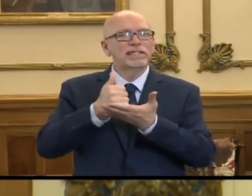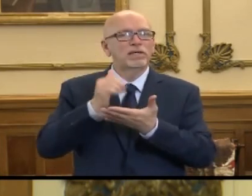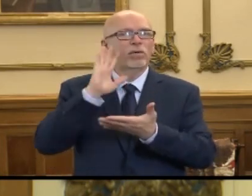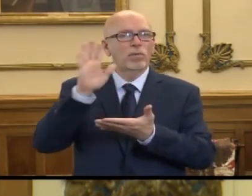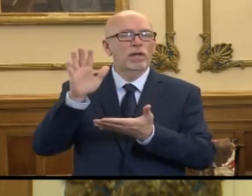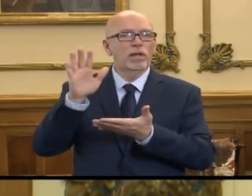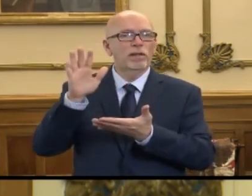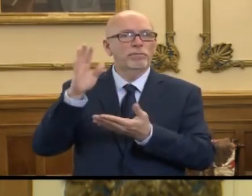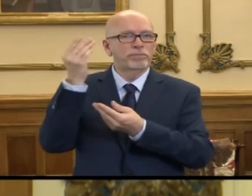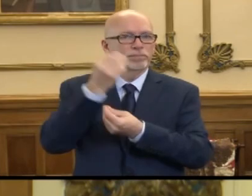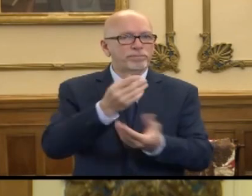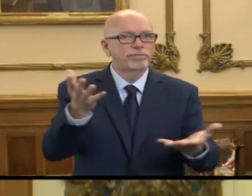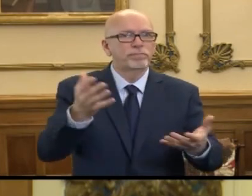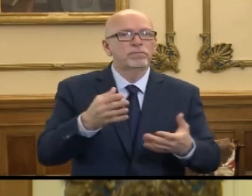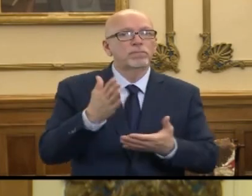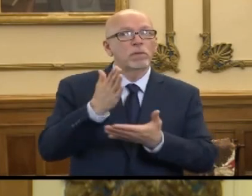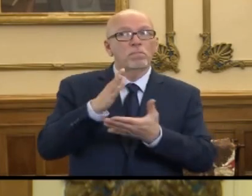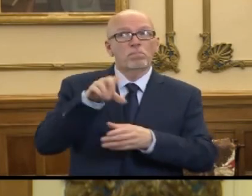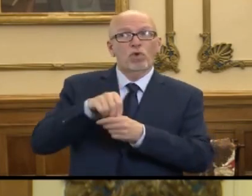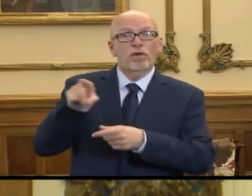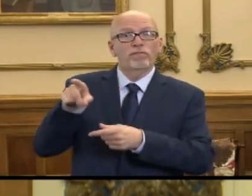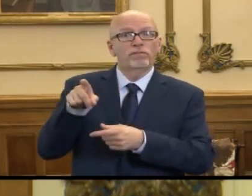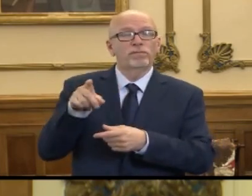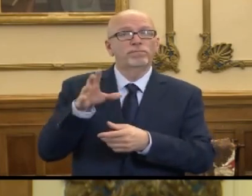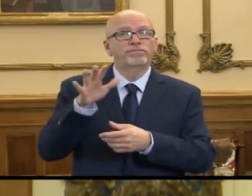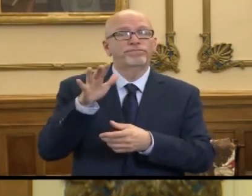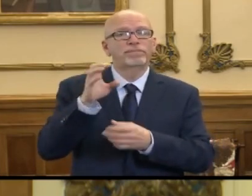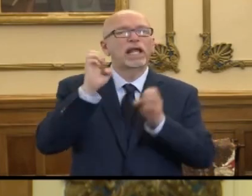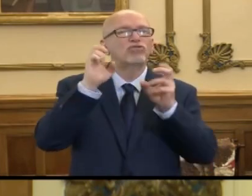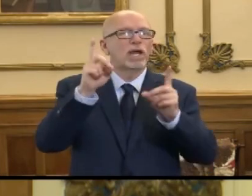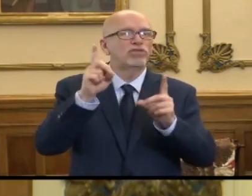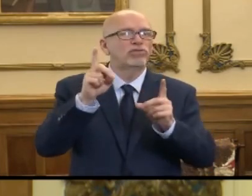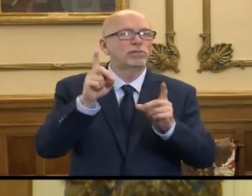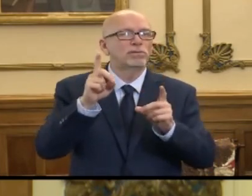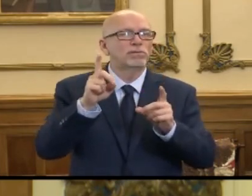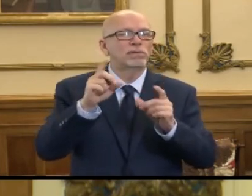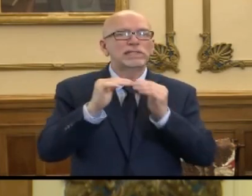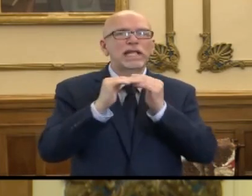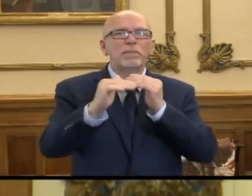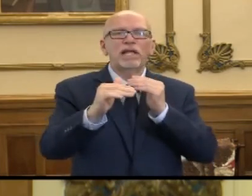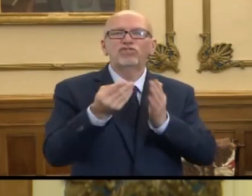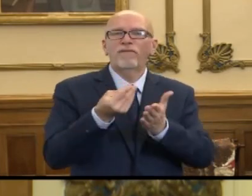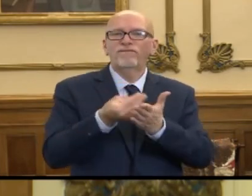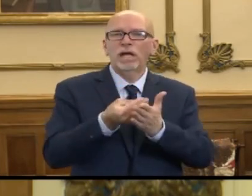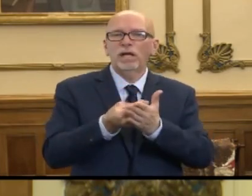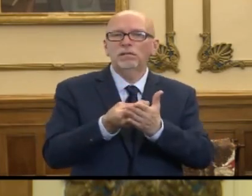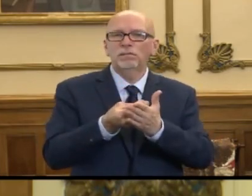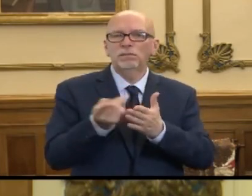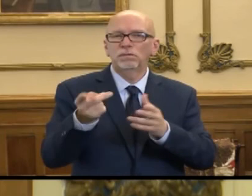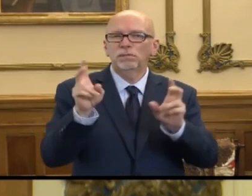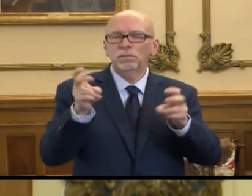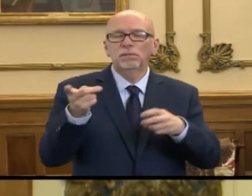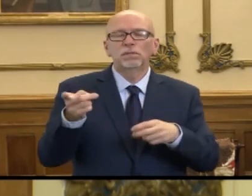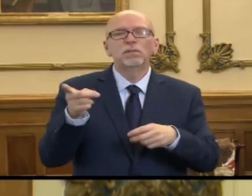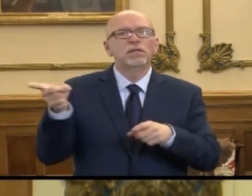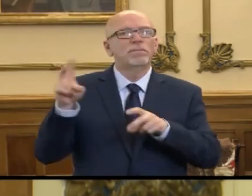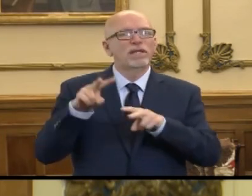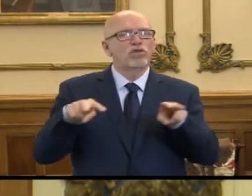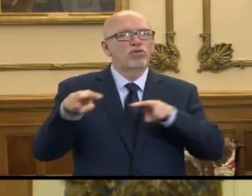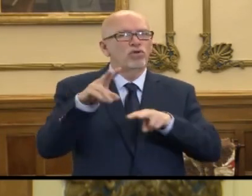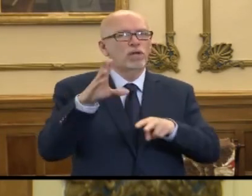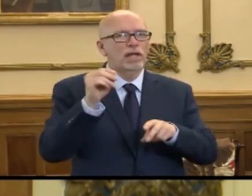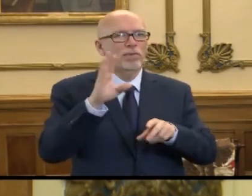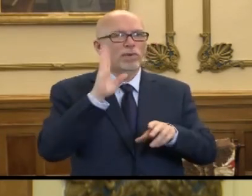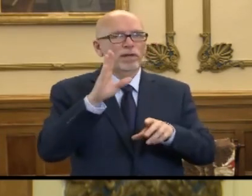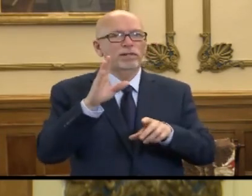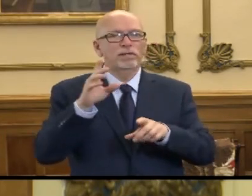be coming out, and part of that is the economic, or excuse me, the Education Stabilization Fund, which does look at and it directs